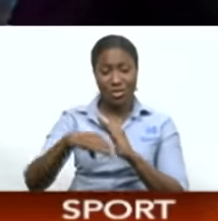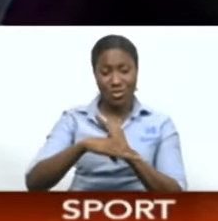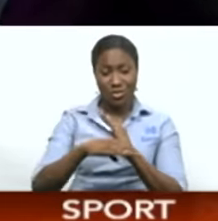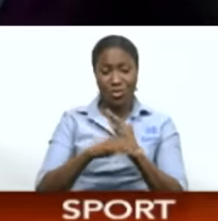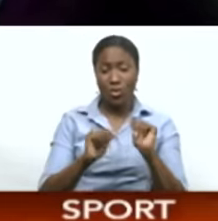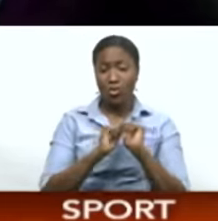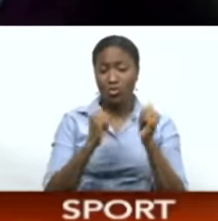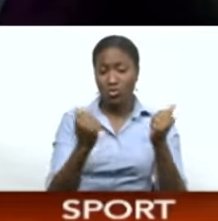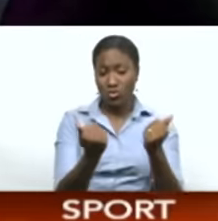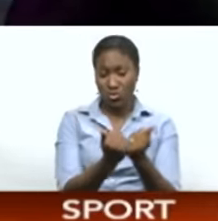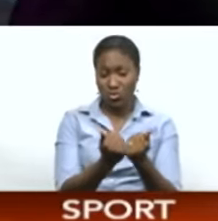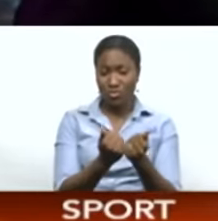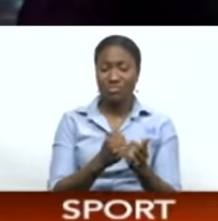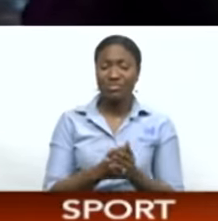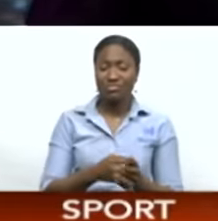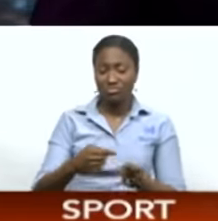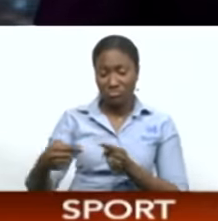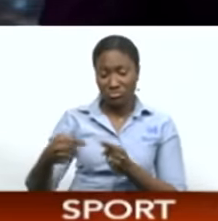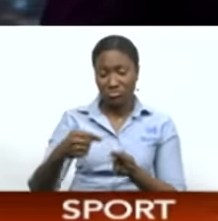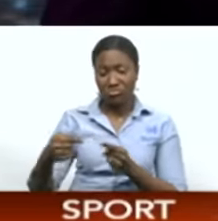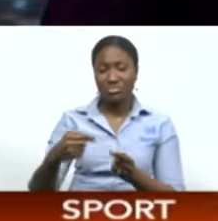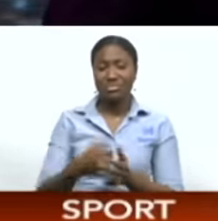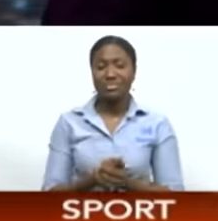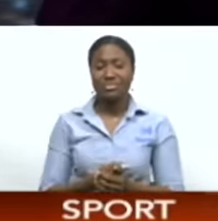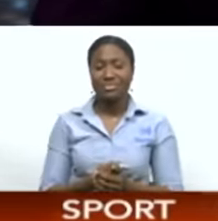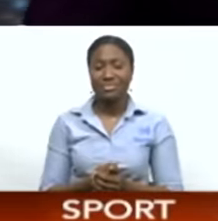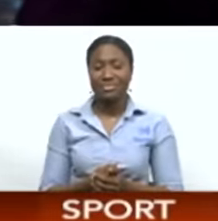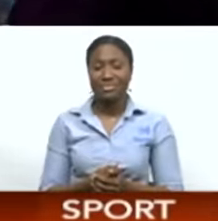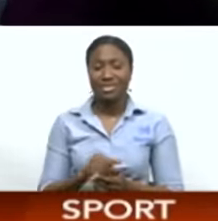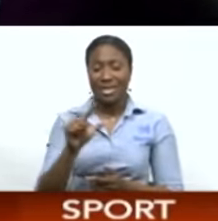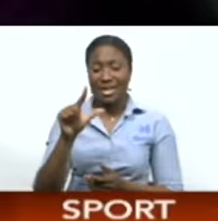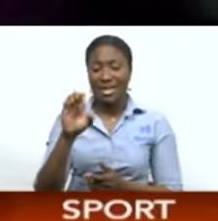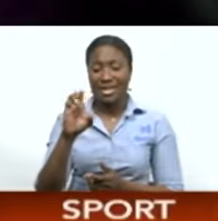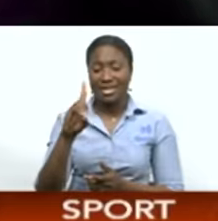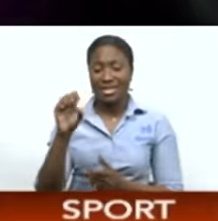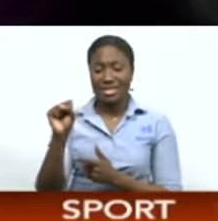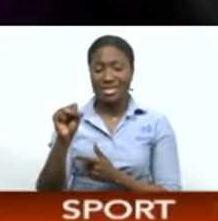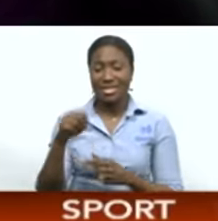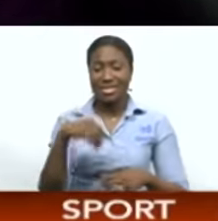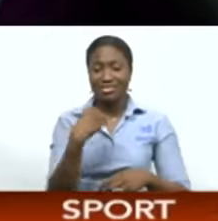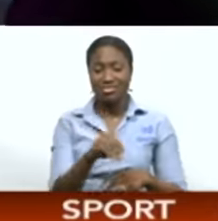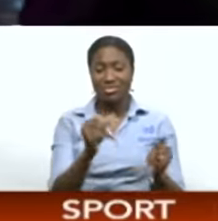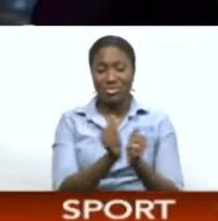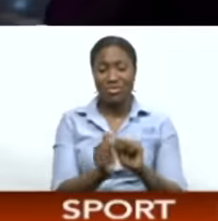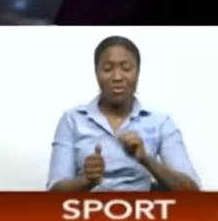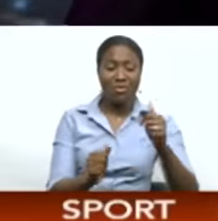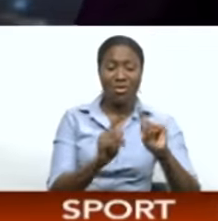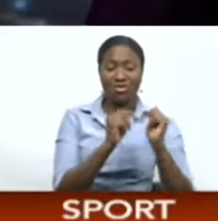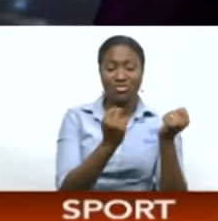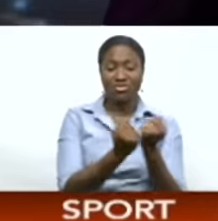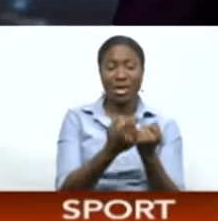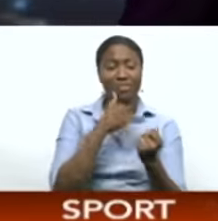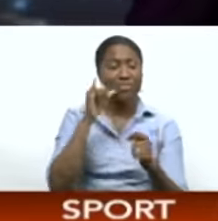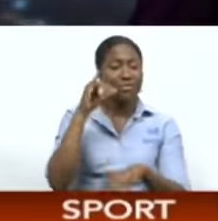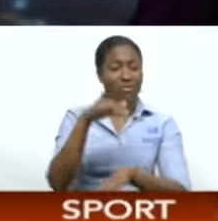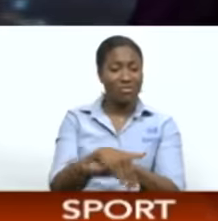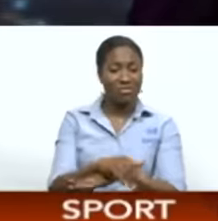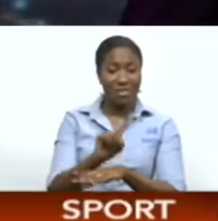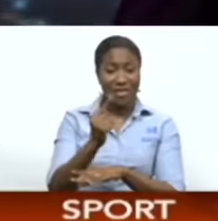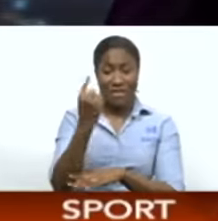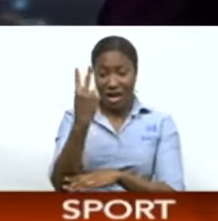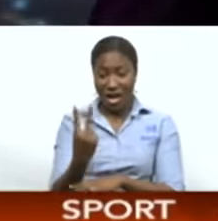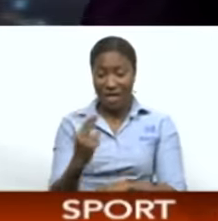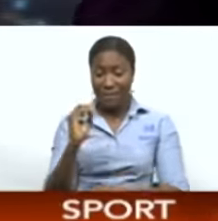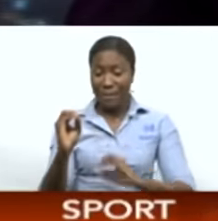Central Conference, Leeds made light work over the Bertolt St. Clair Academy on Wednesday night. After a goal-less first half, Leeds